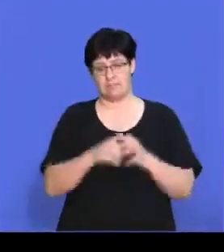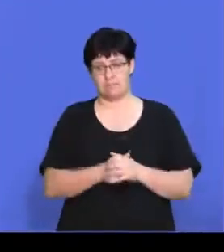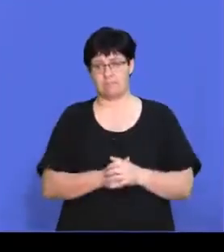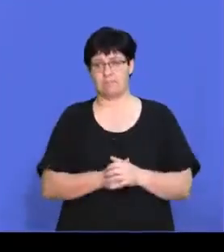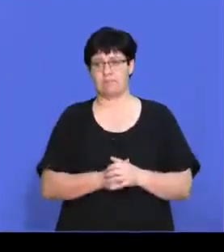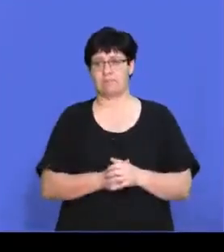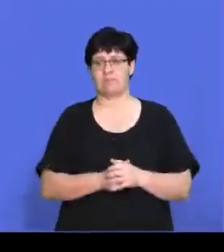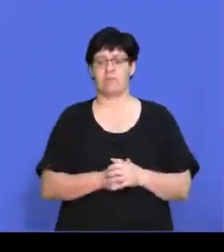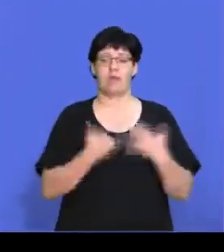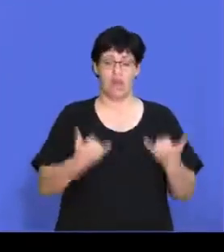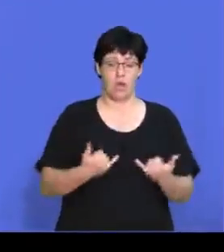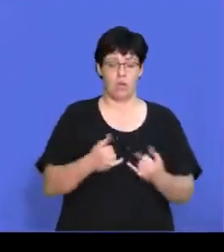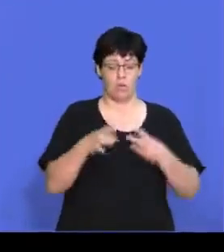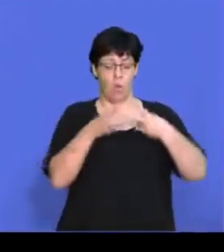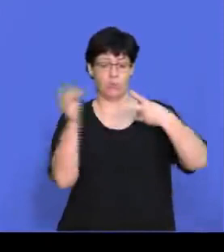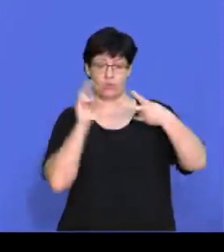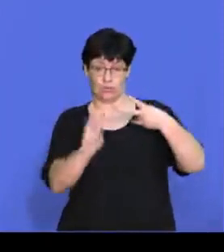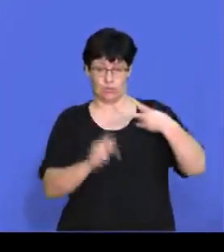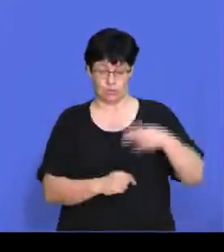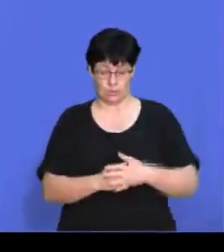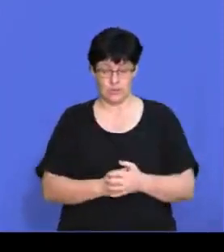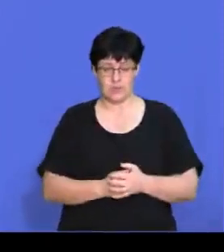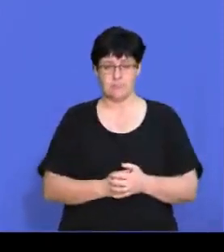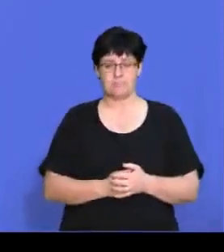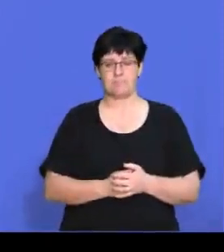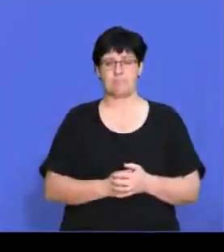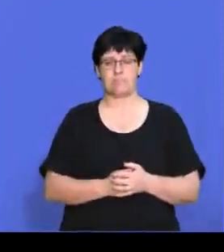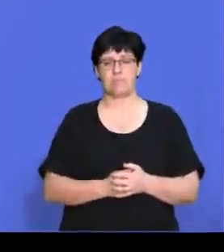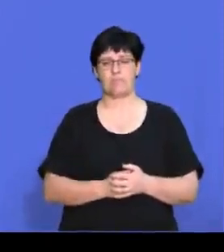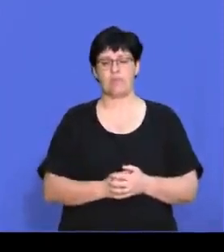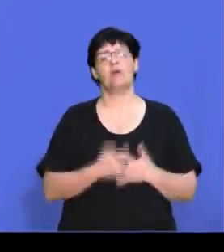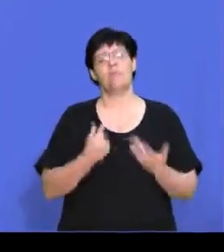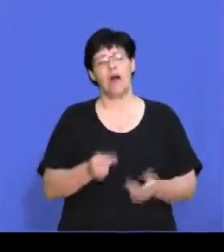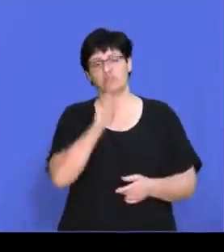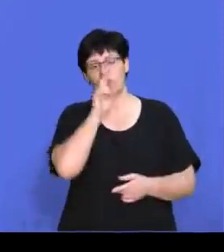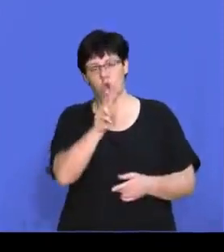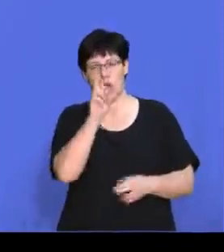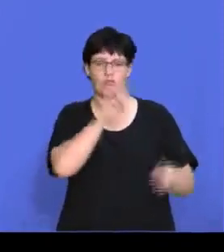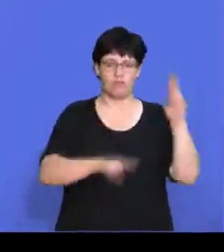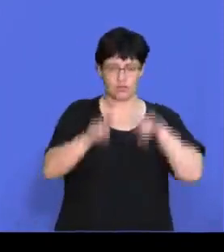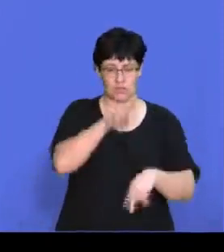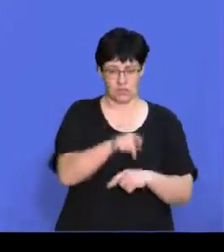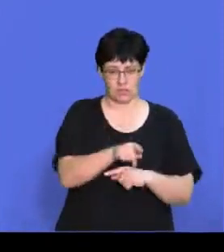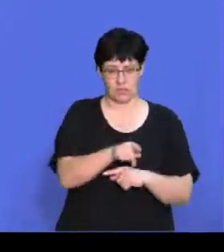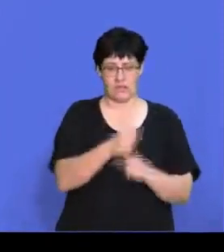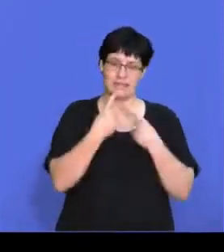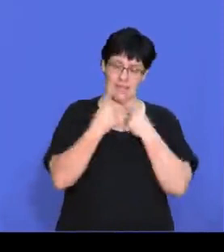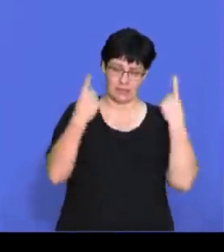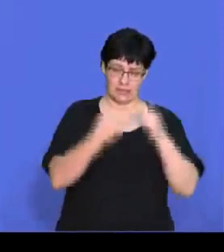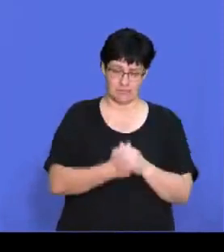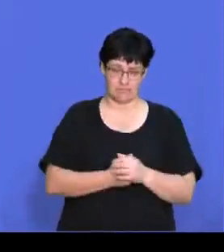Now, if we look at option two, right, okay, we have to review the vision statement, right,